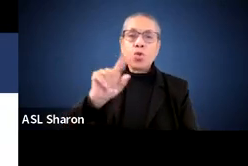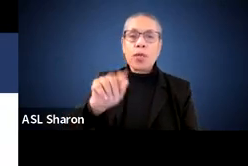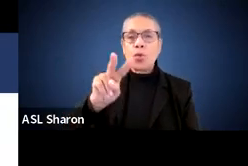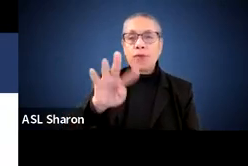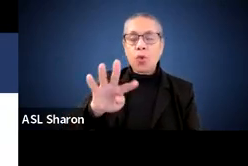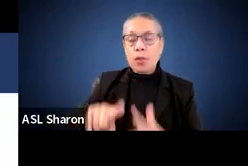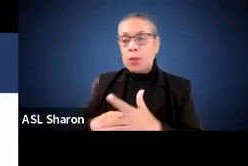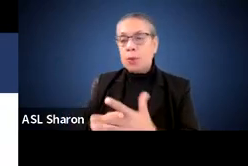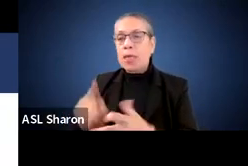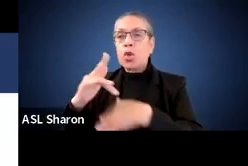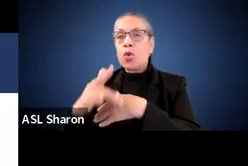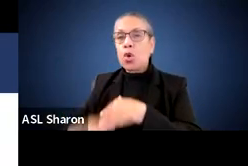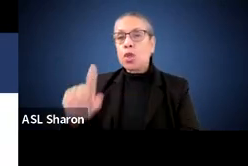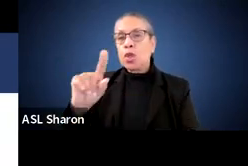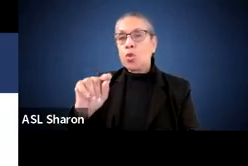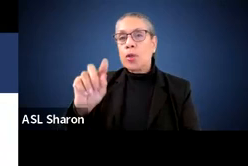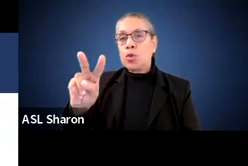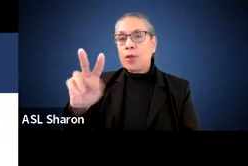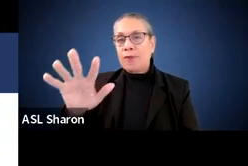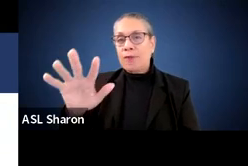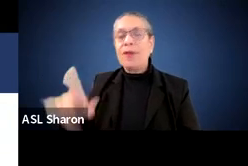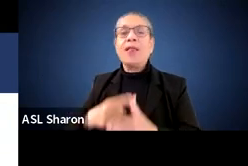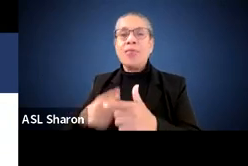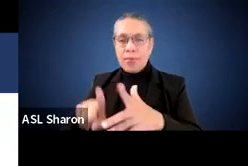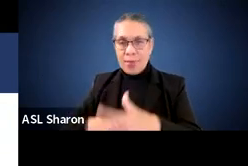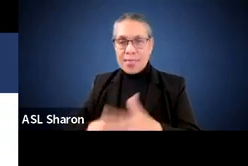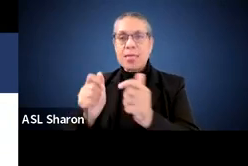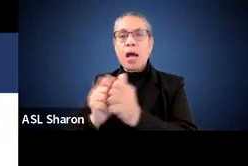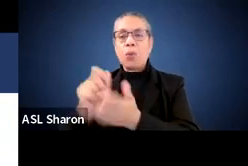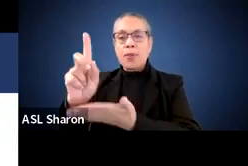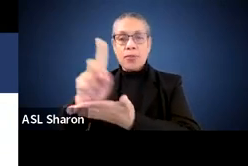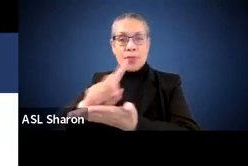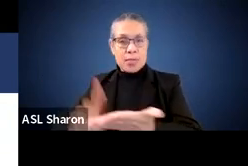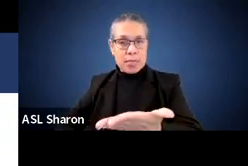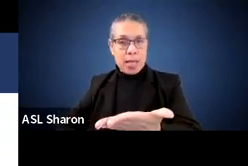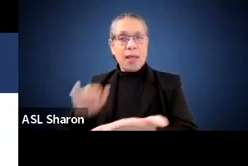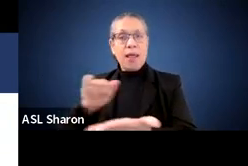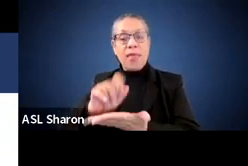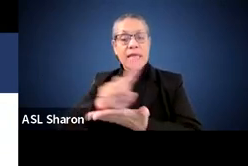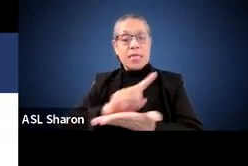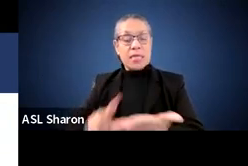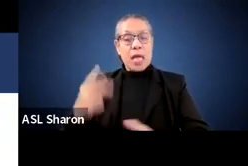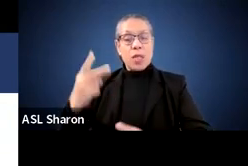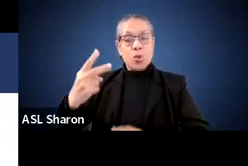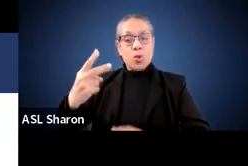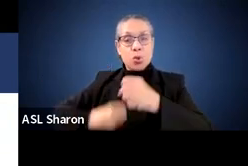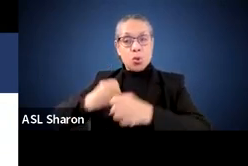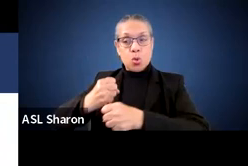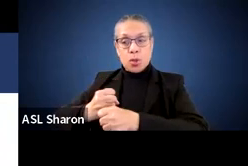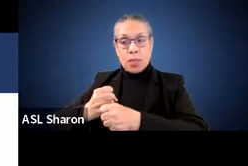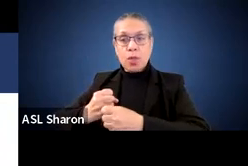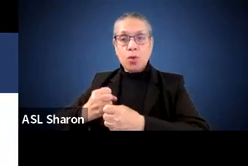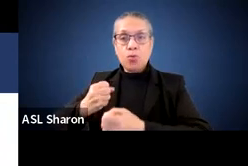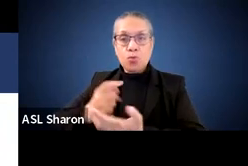2025, design will commence. This will likely be a two-year process based upon the MSBA program